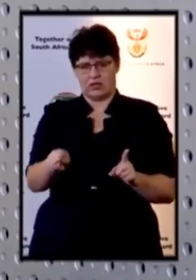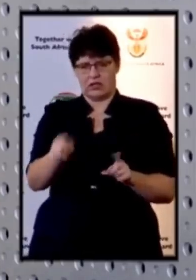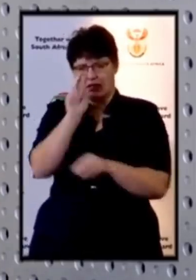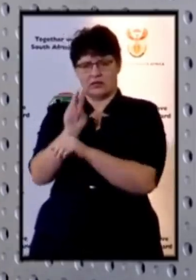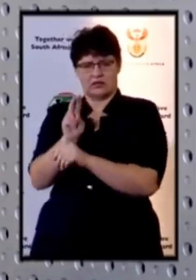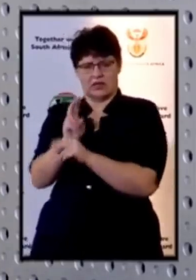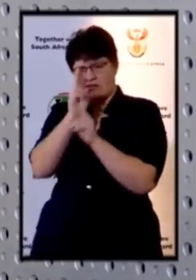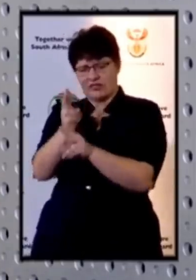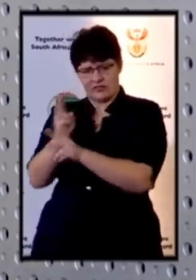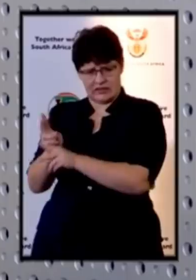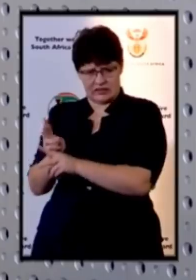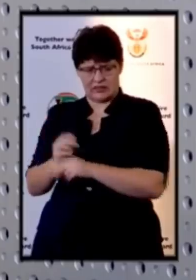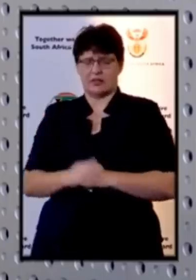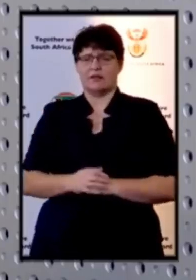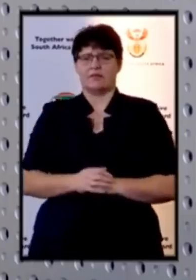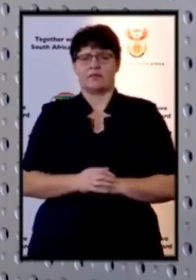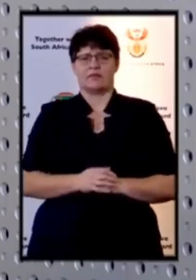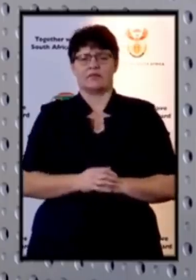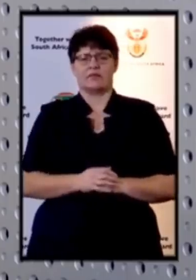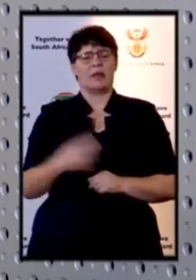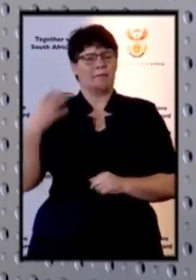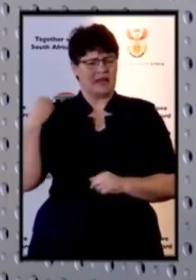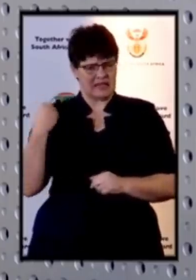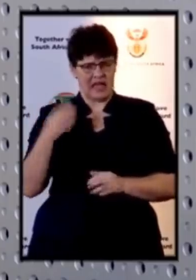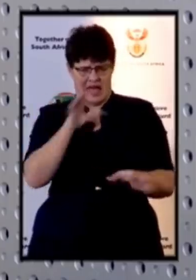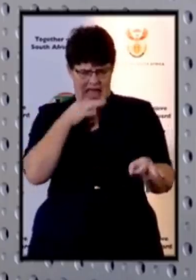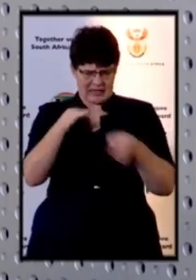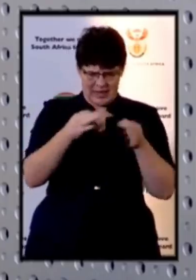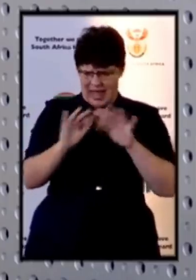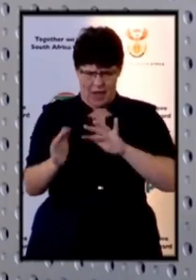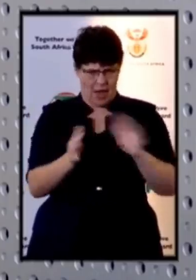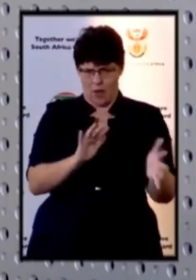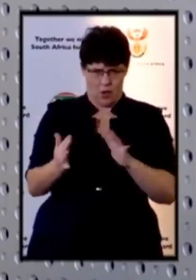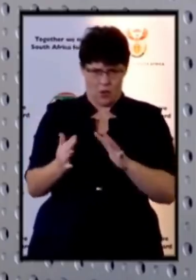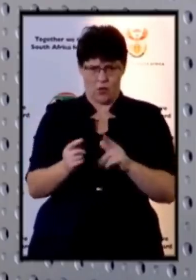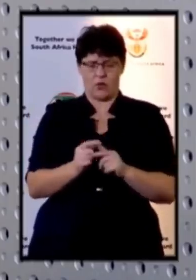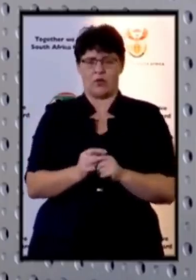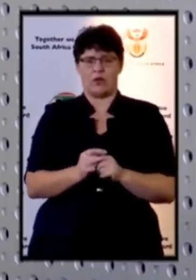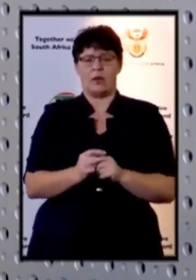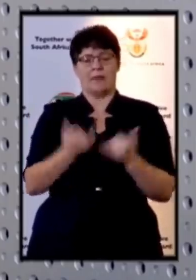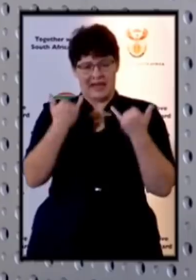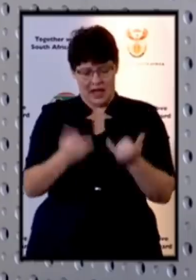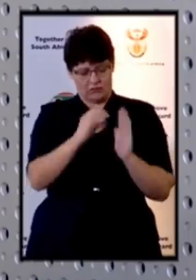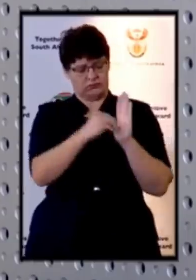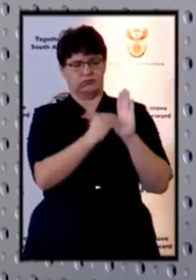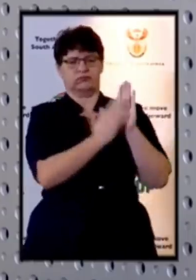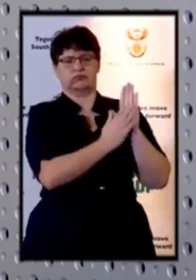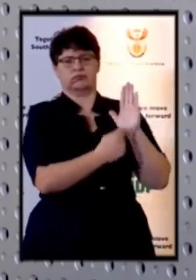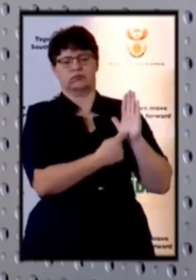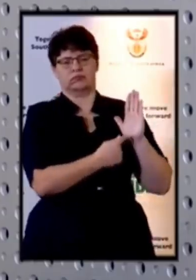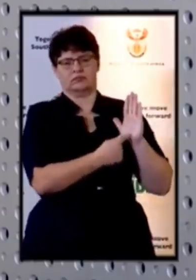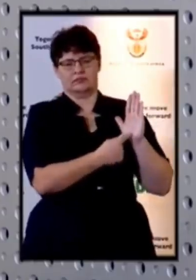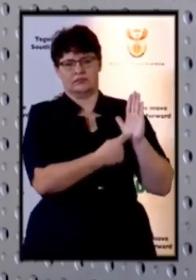did directions to that effect but now we're putting it in the